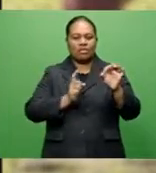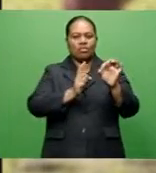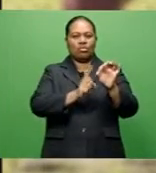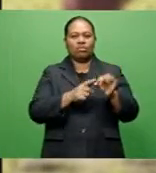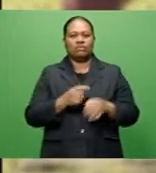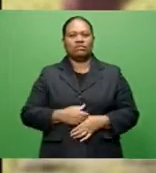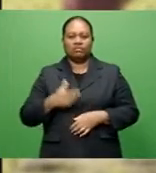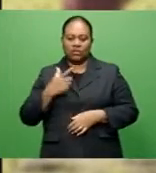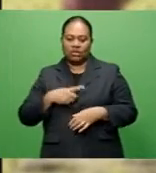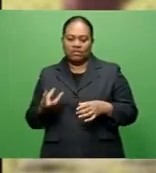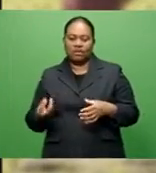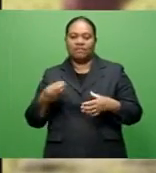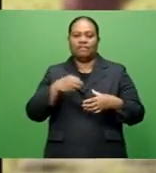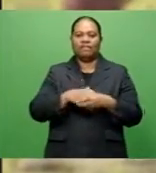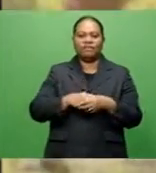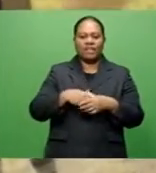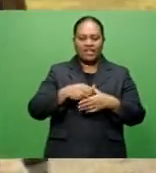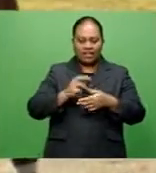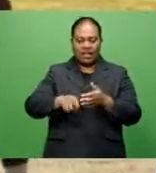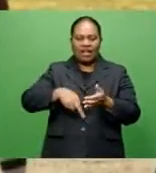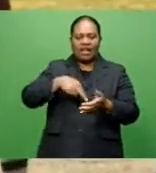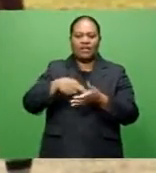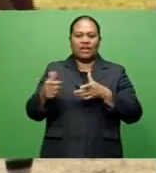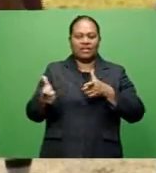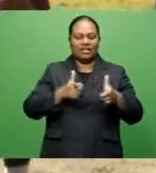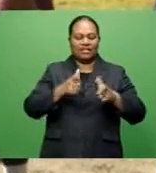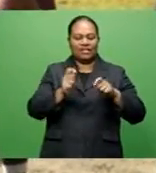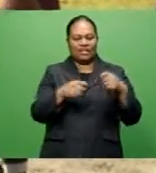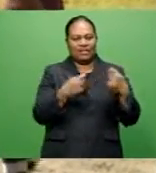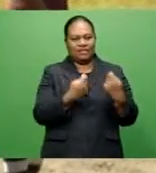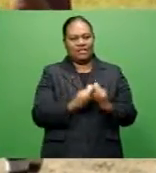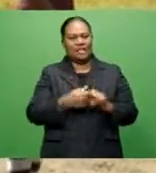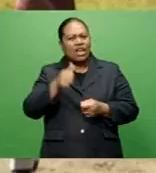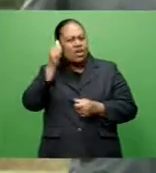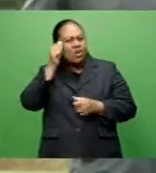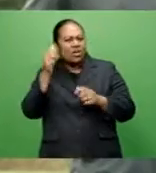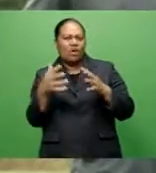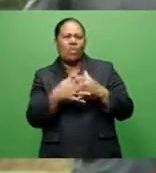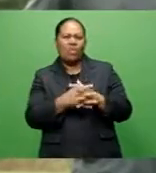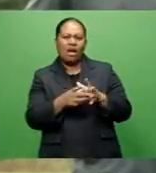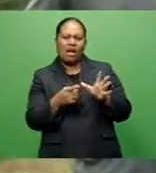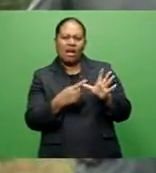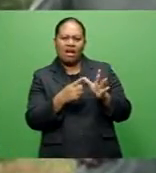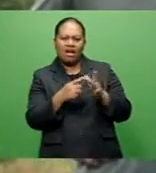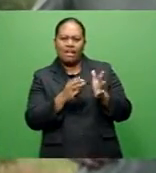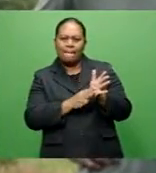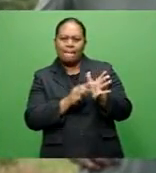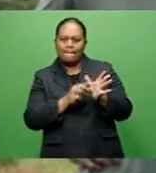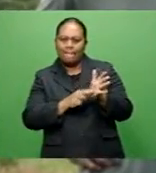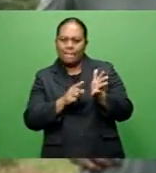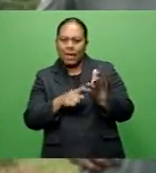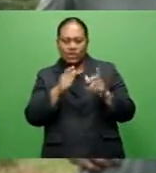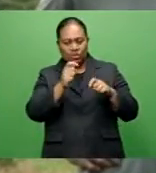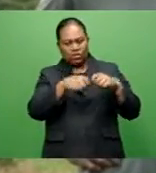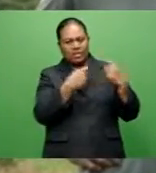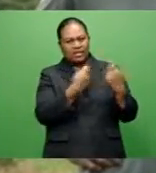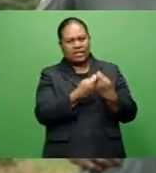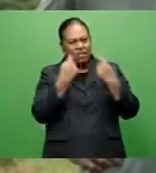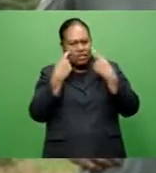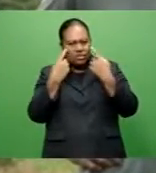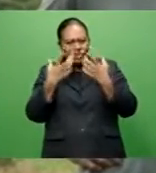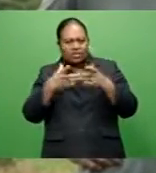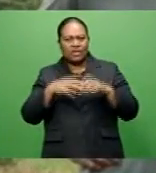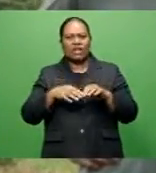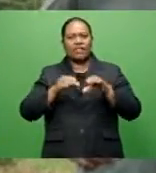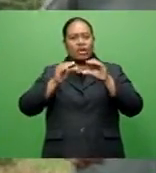Mobile Uprising 7s tournament, formerly known as the Waimanu 7s team. Once a dominant figure on the local scene, coach